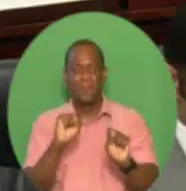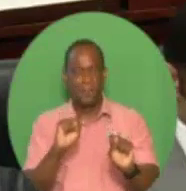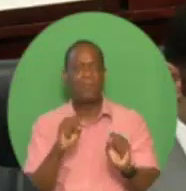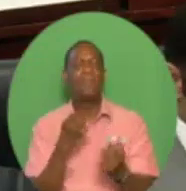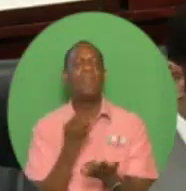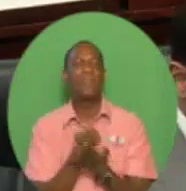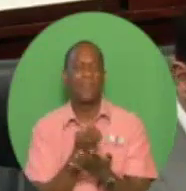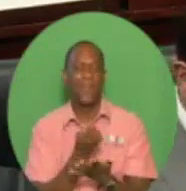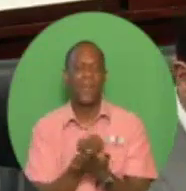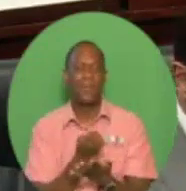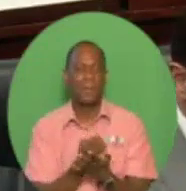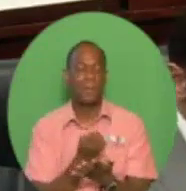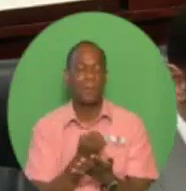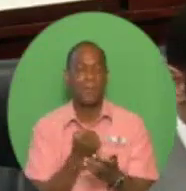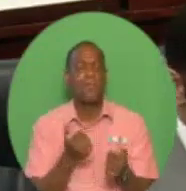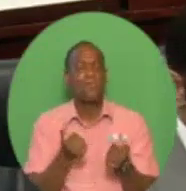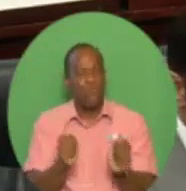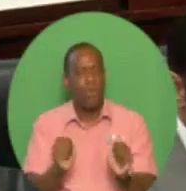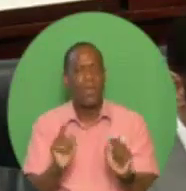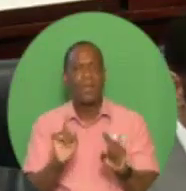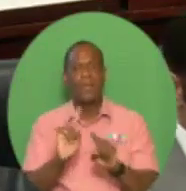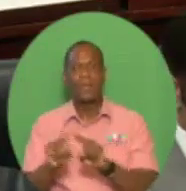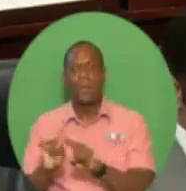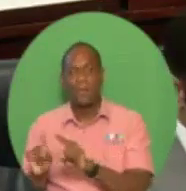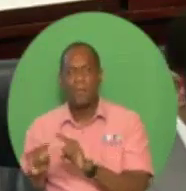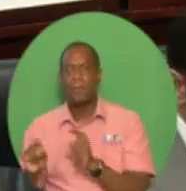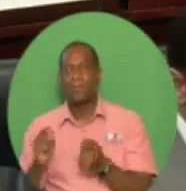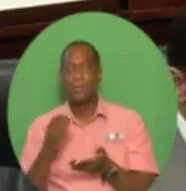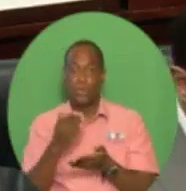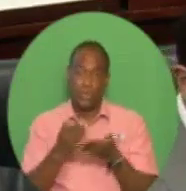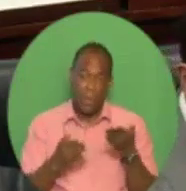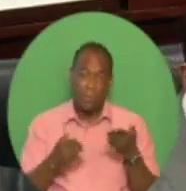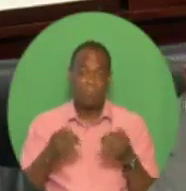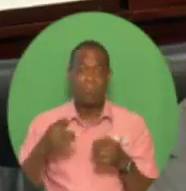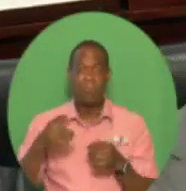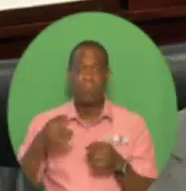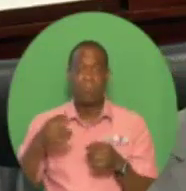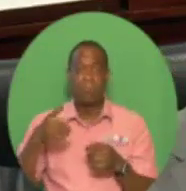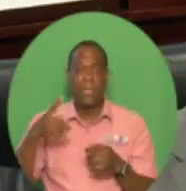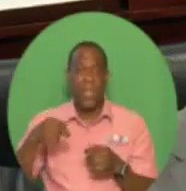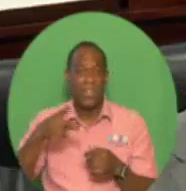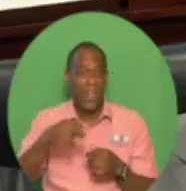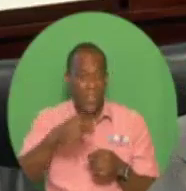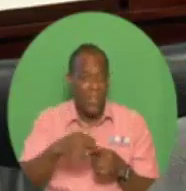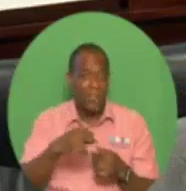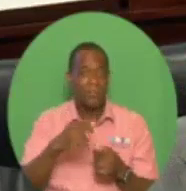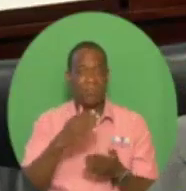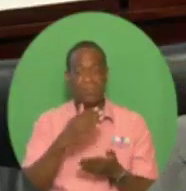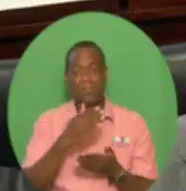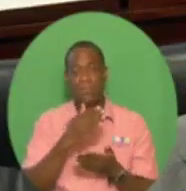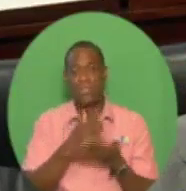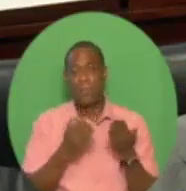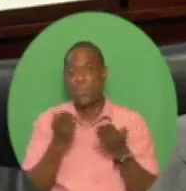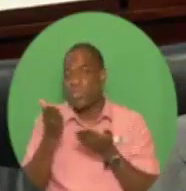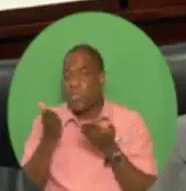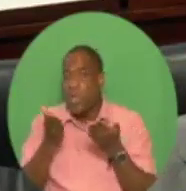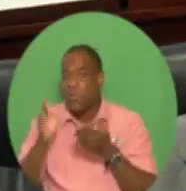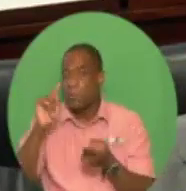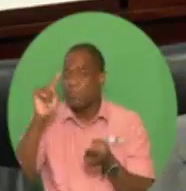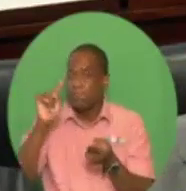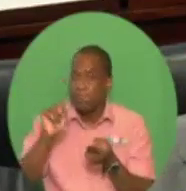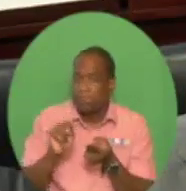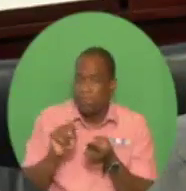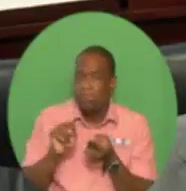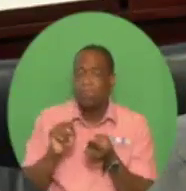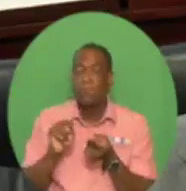measures and targeted and efficient cuts in transfers and subsidies and goods and services. We have reversed the decline